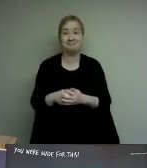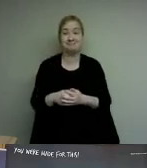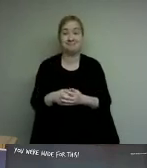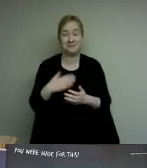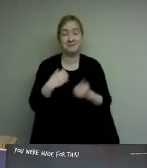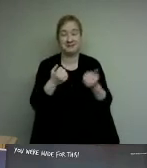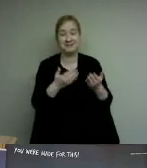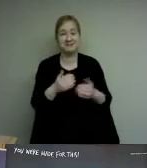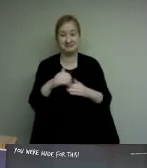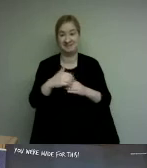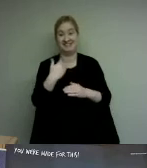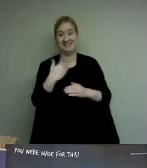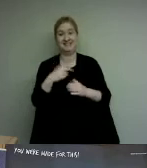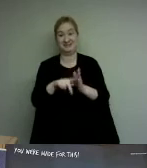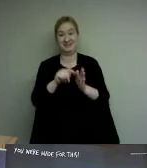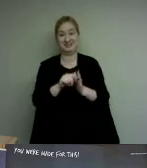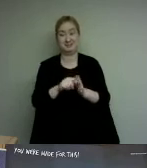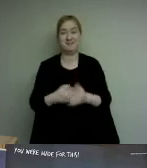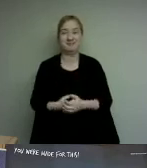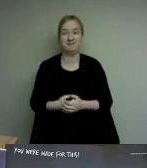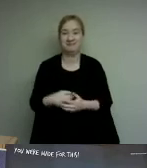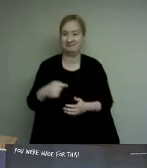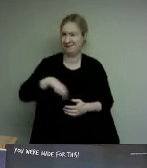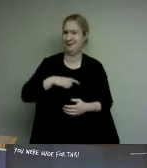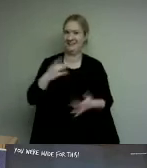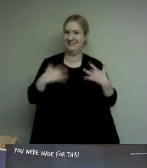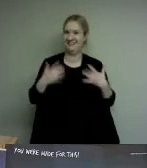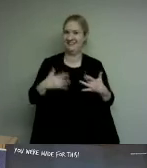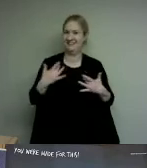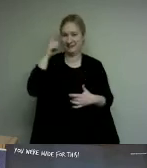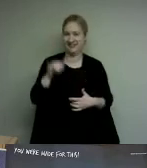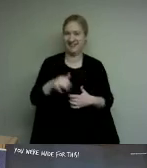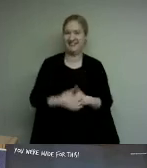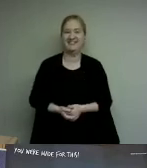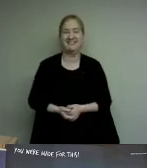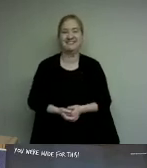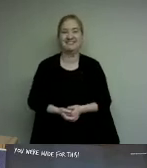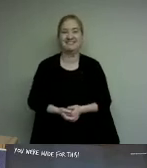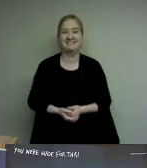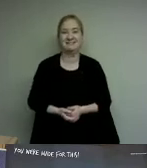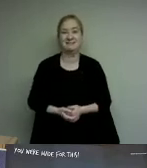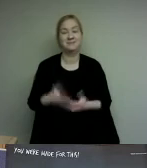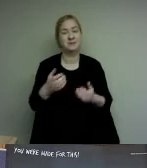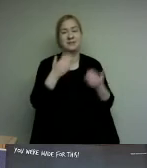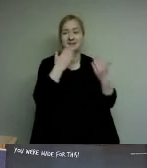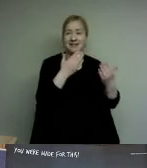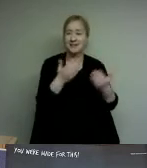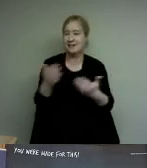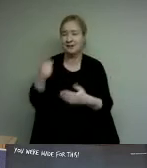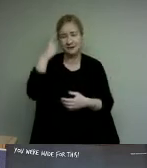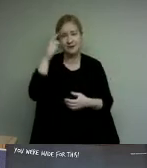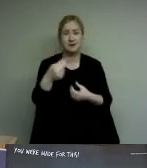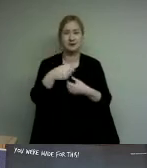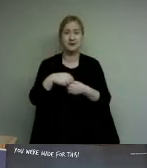that out because we're really excited to to share that i want to say thank you very much to everyone for joining